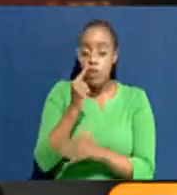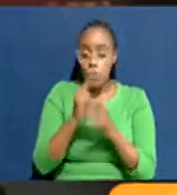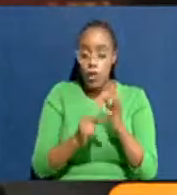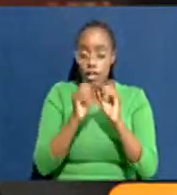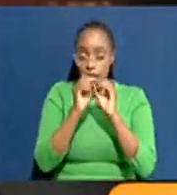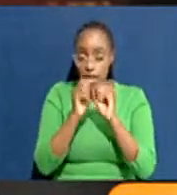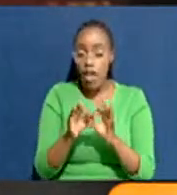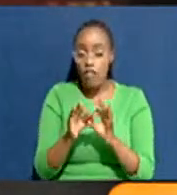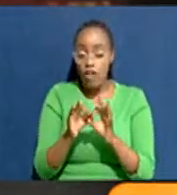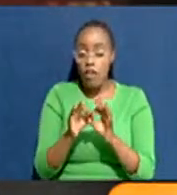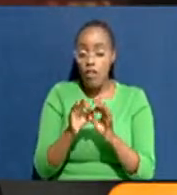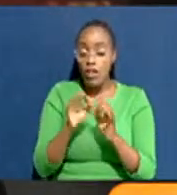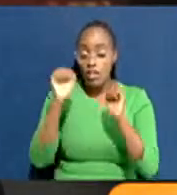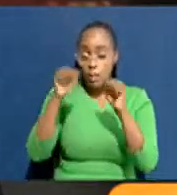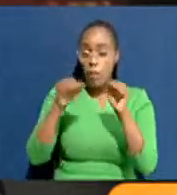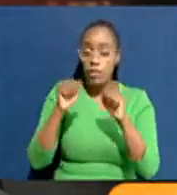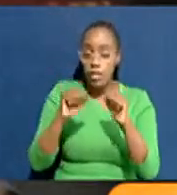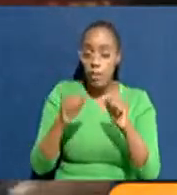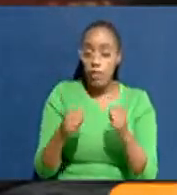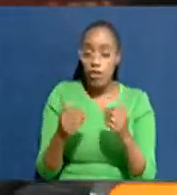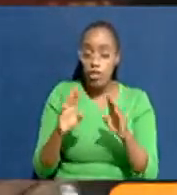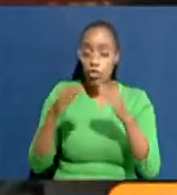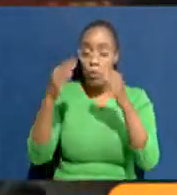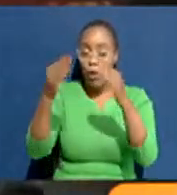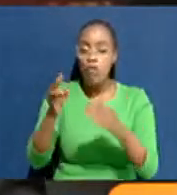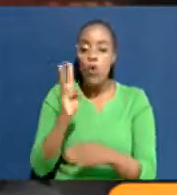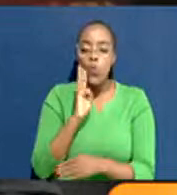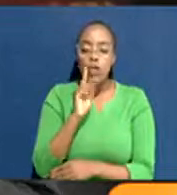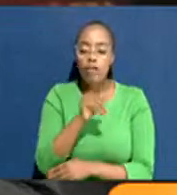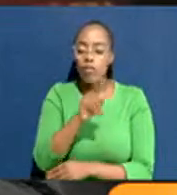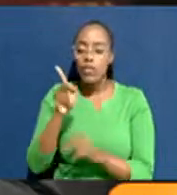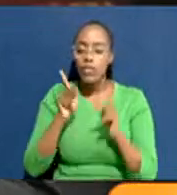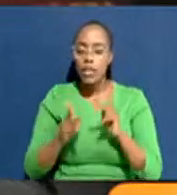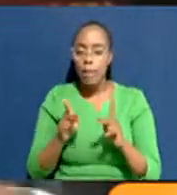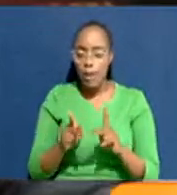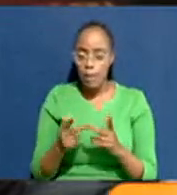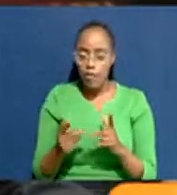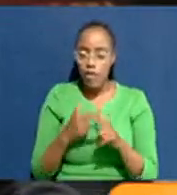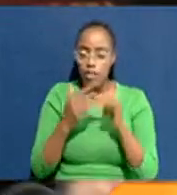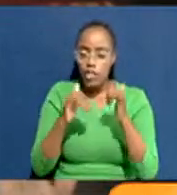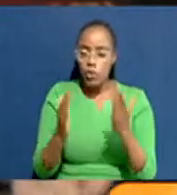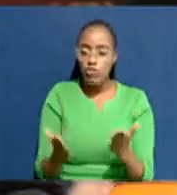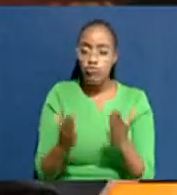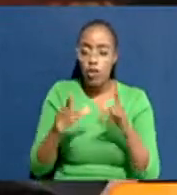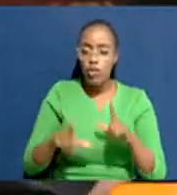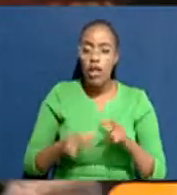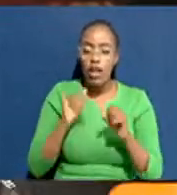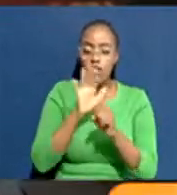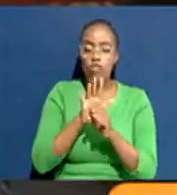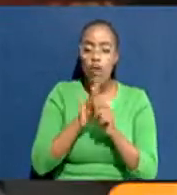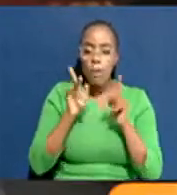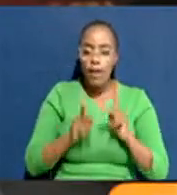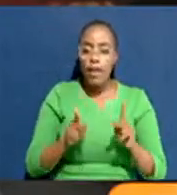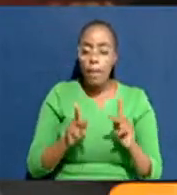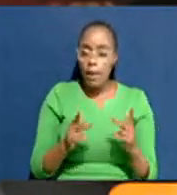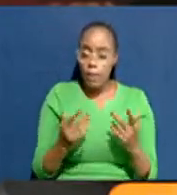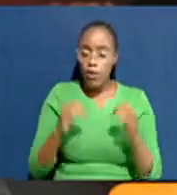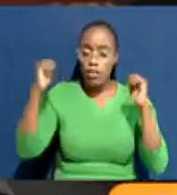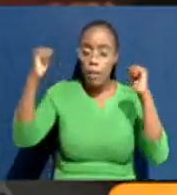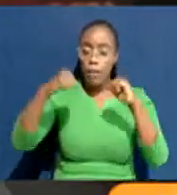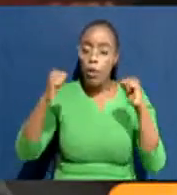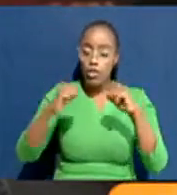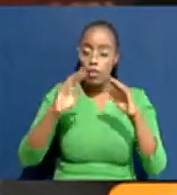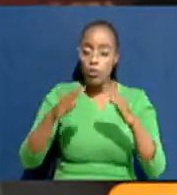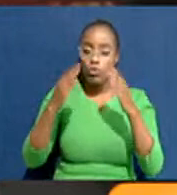is... But yet it's possible to actually provide water for these people and improve lives of very many people. It is actually possible